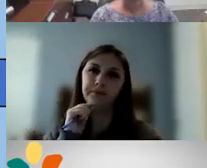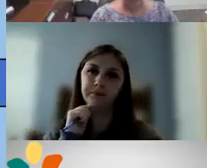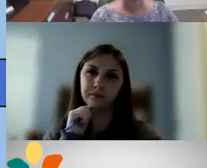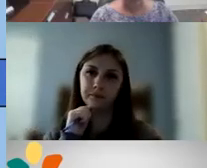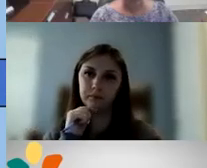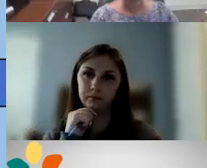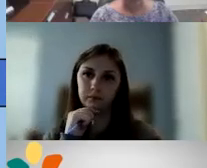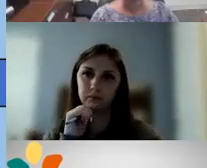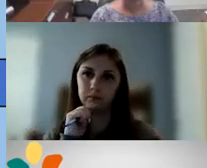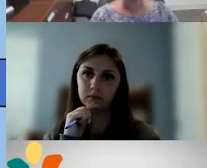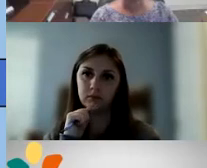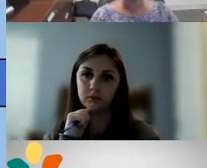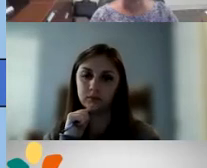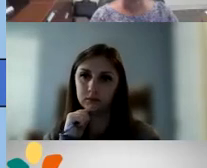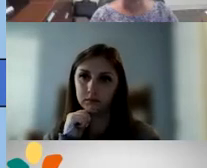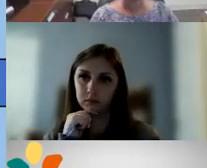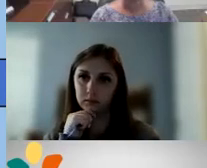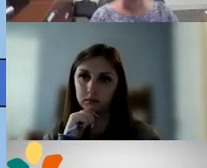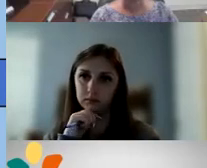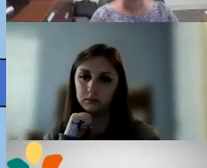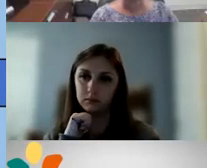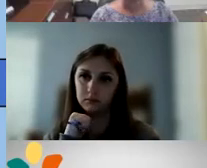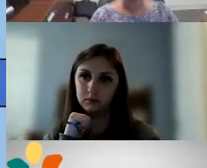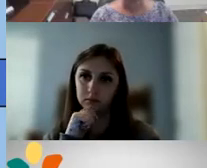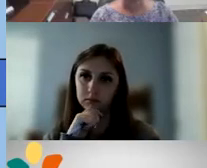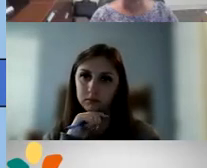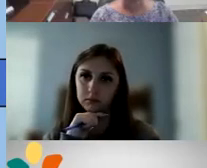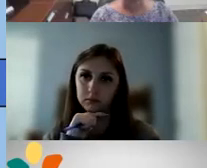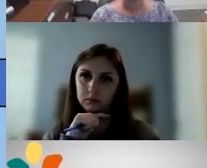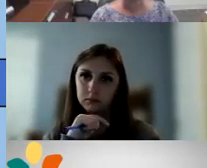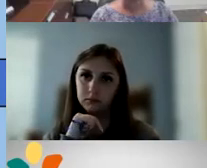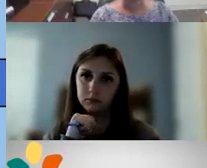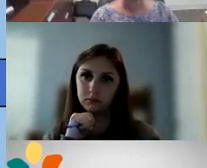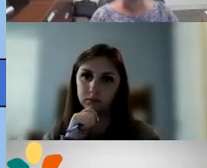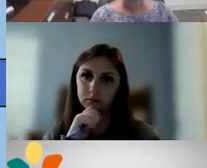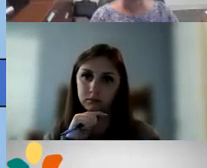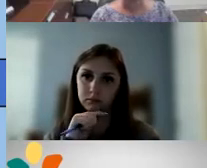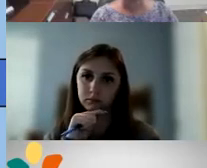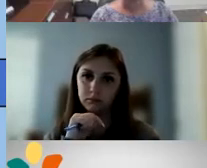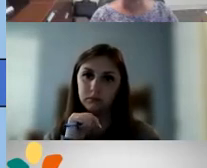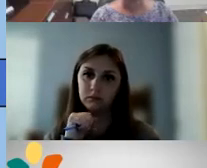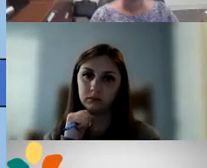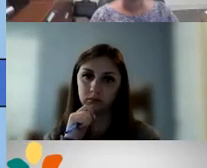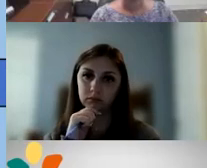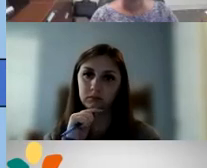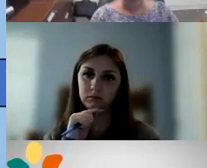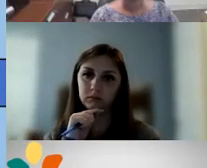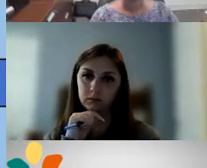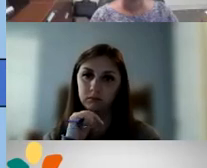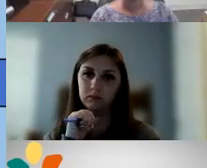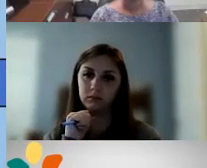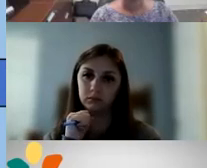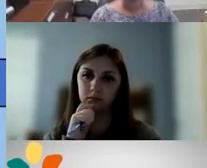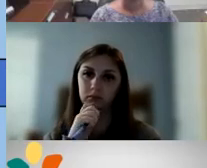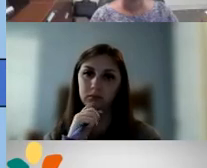um this population is made up of only 73 clients whereas